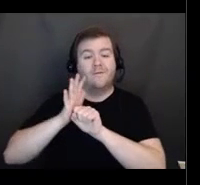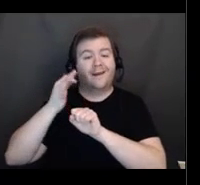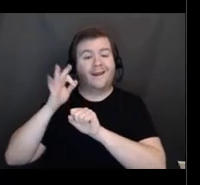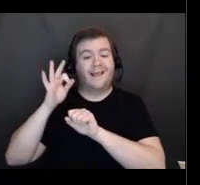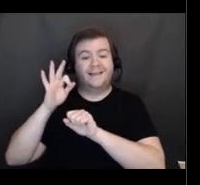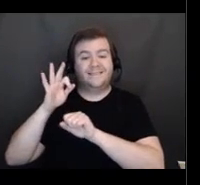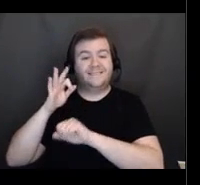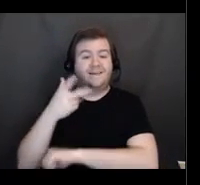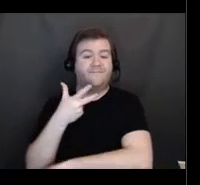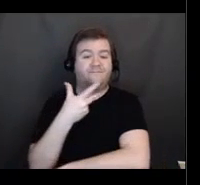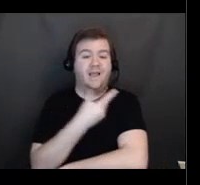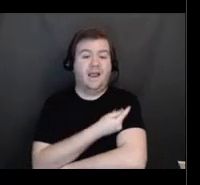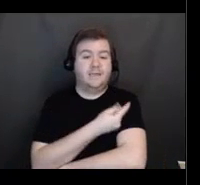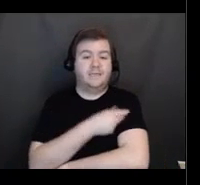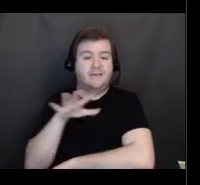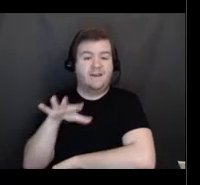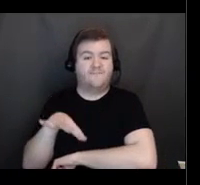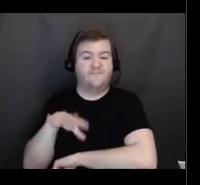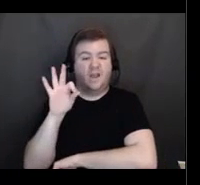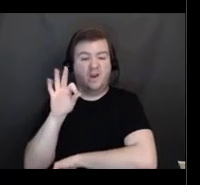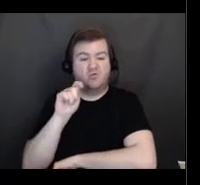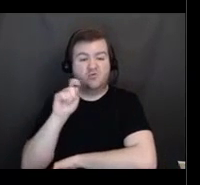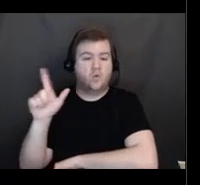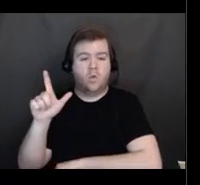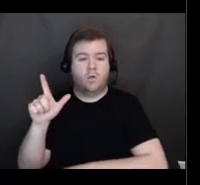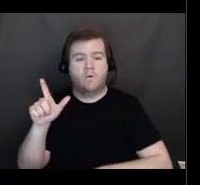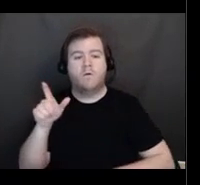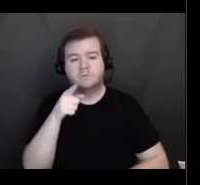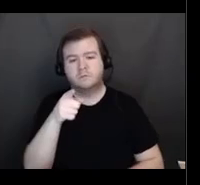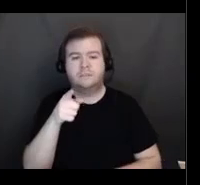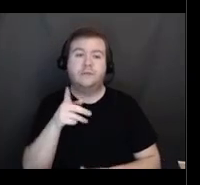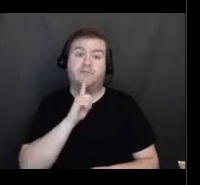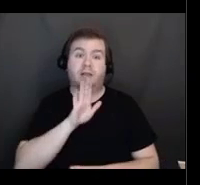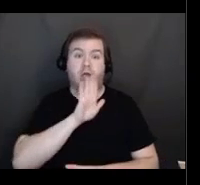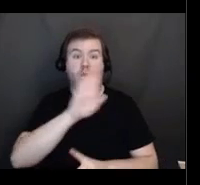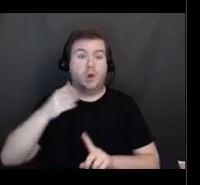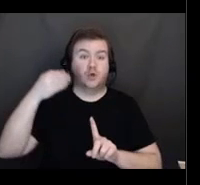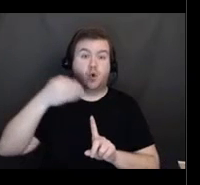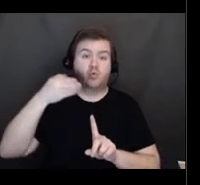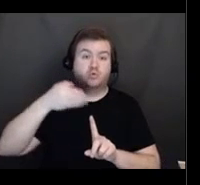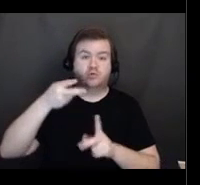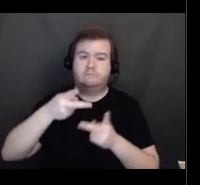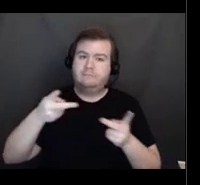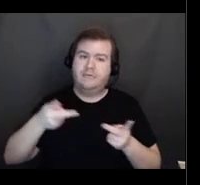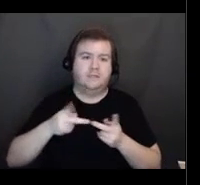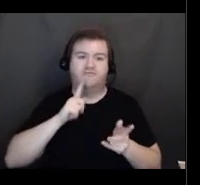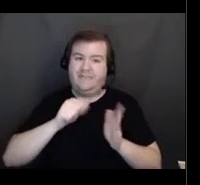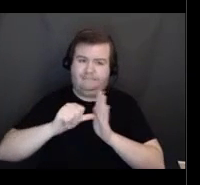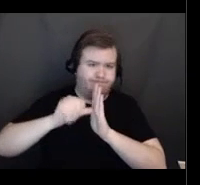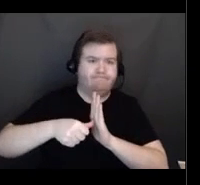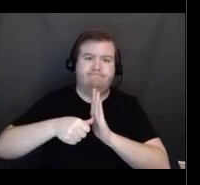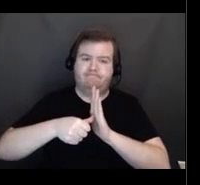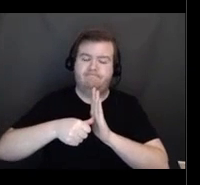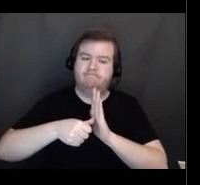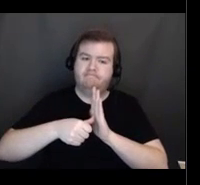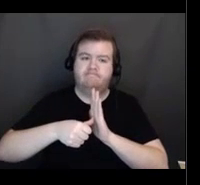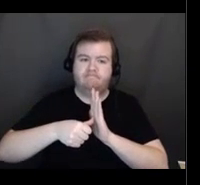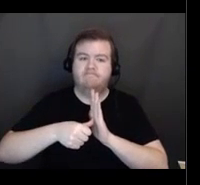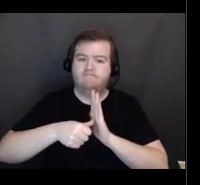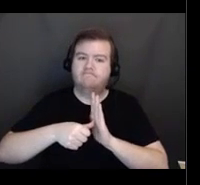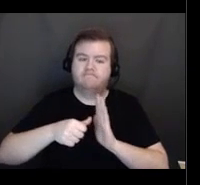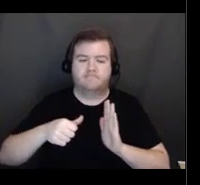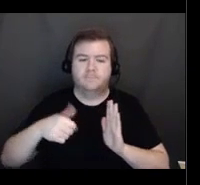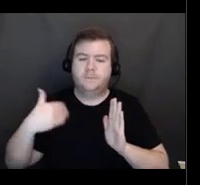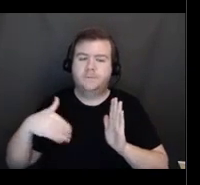is, this is really your go-to place. I can't stress that enough for you. And when you click on,